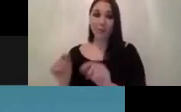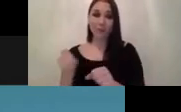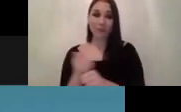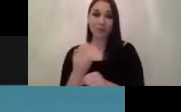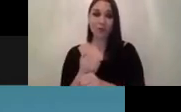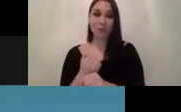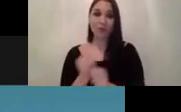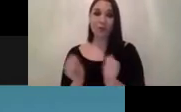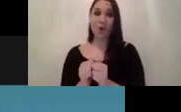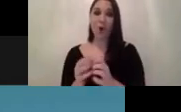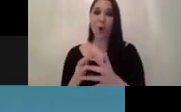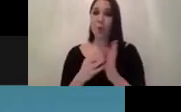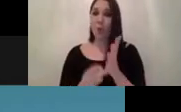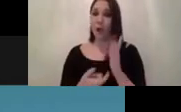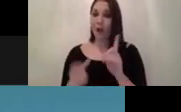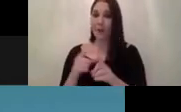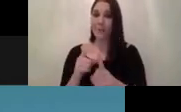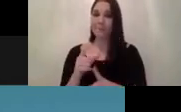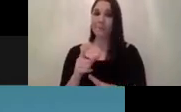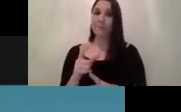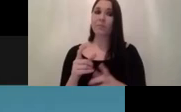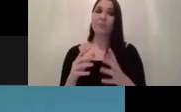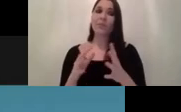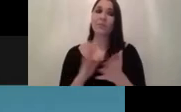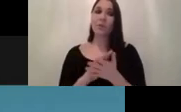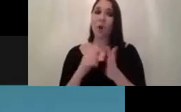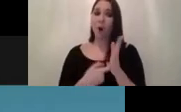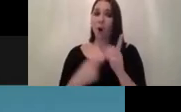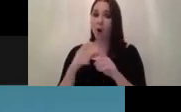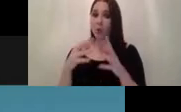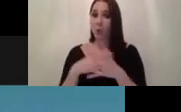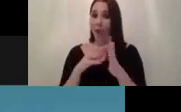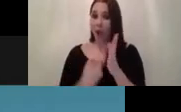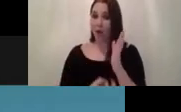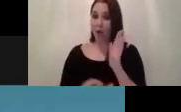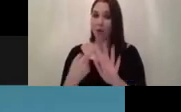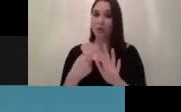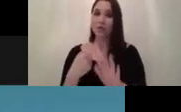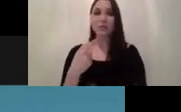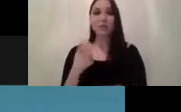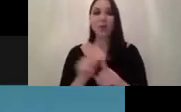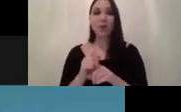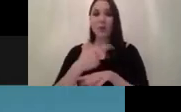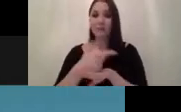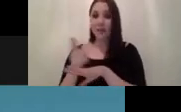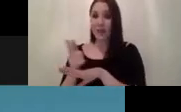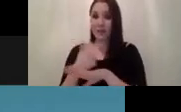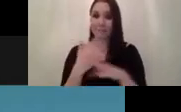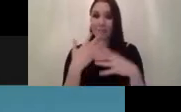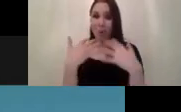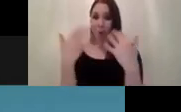who are the stakeholders well it's never an easy topic to film people during an audience and to also create yeah